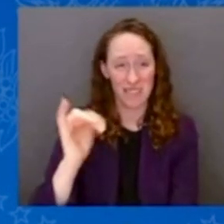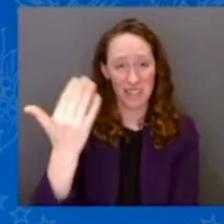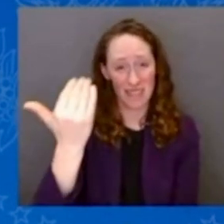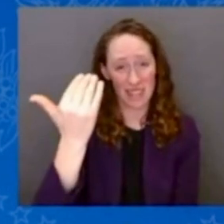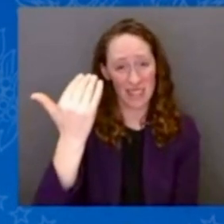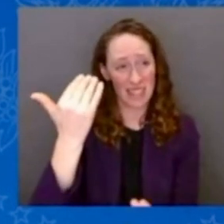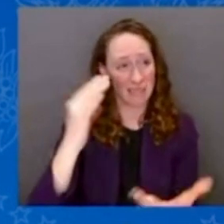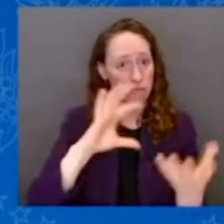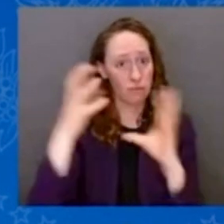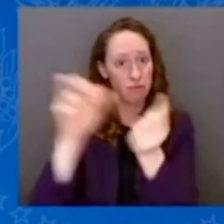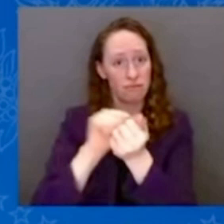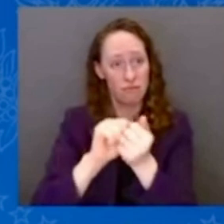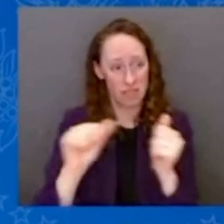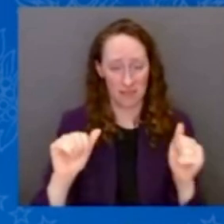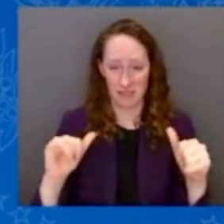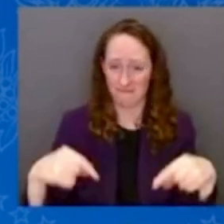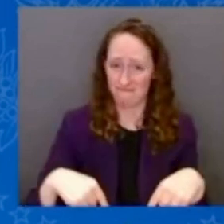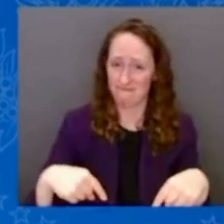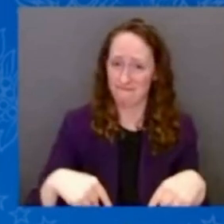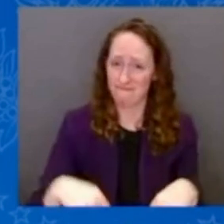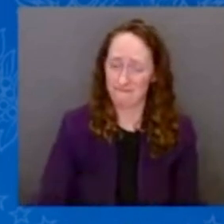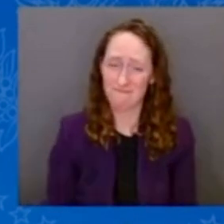the whole neighborhood comes to help.